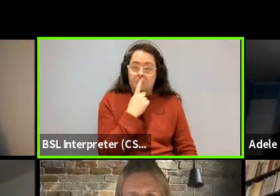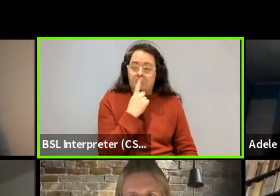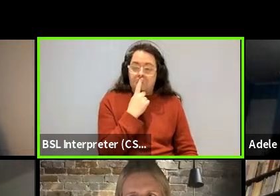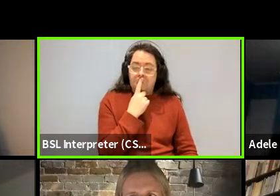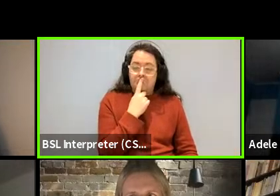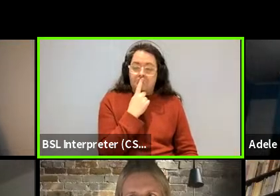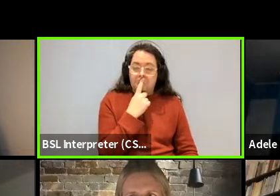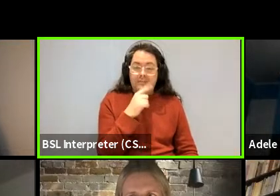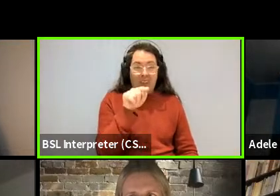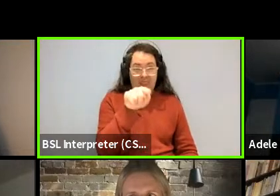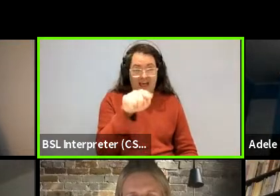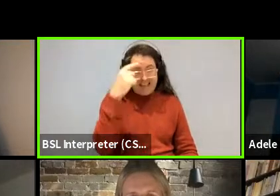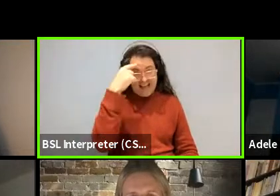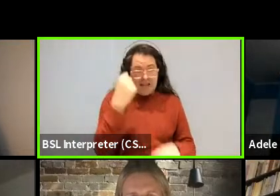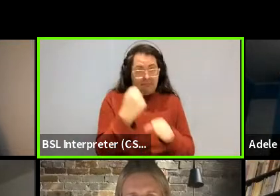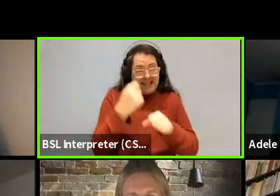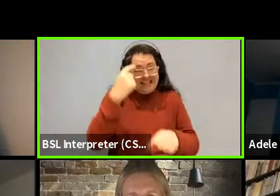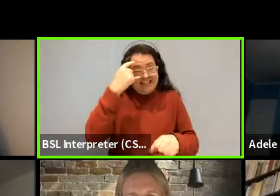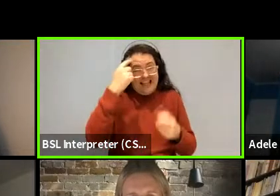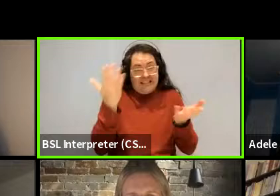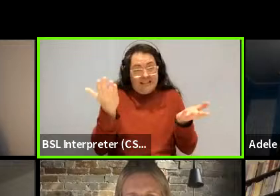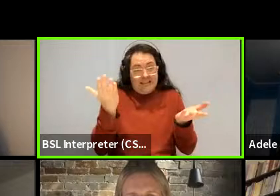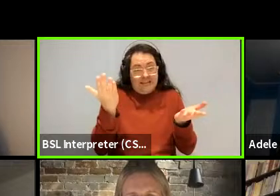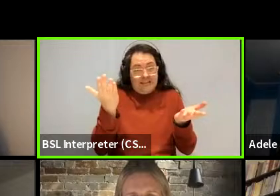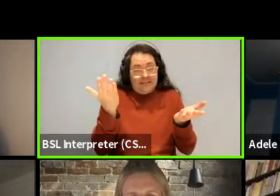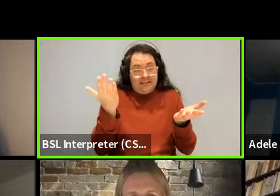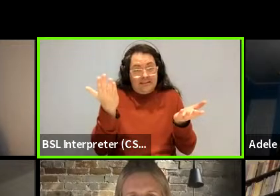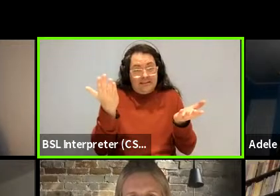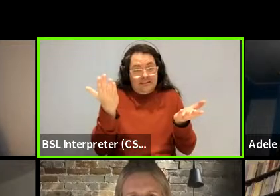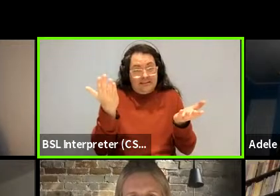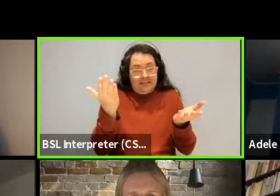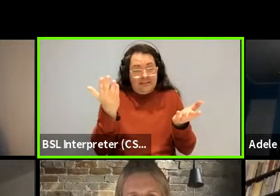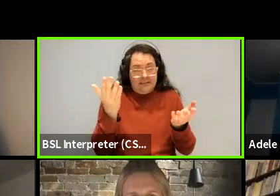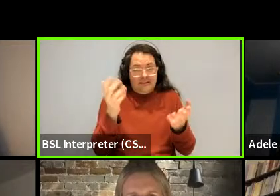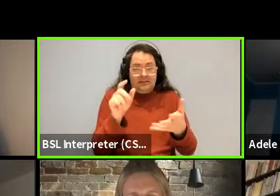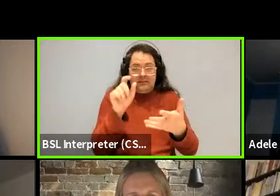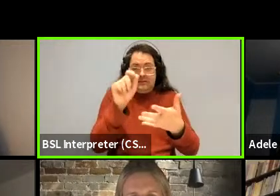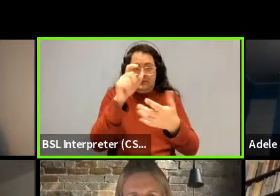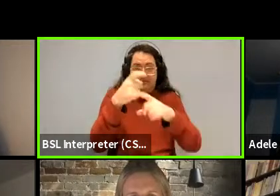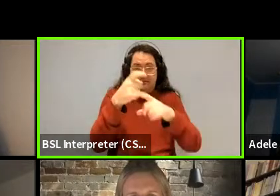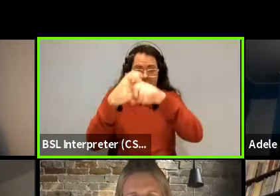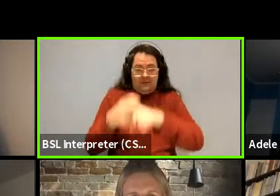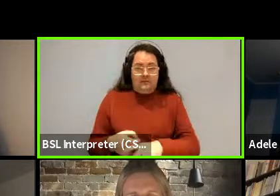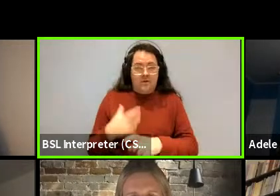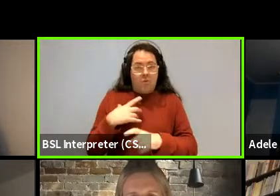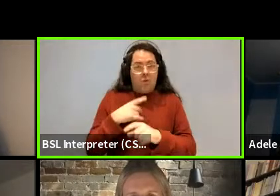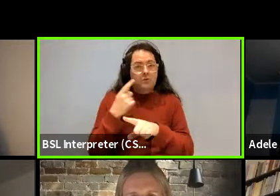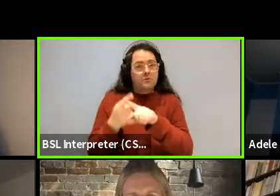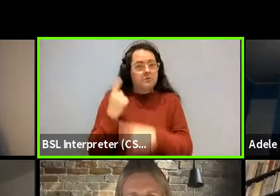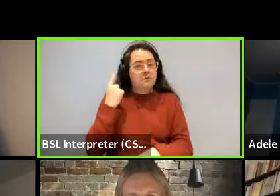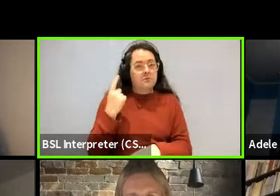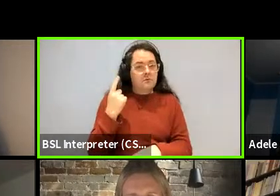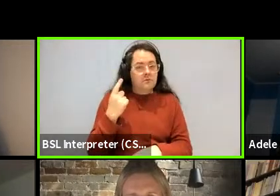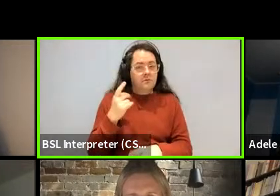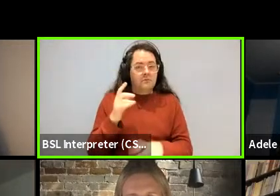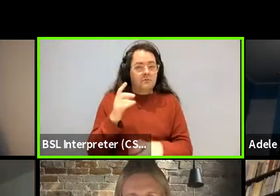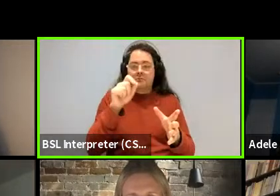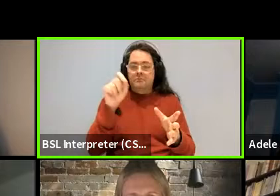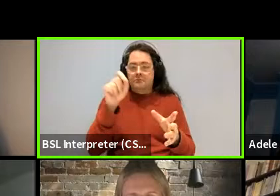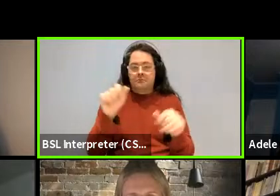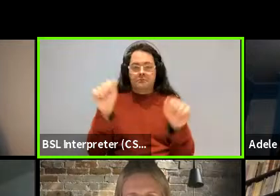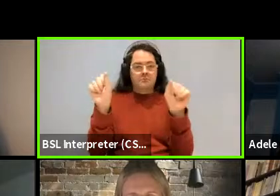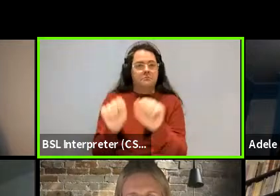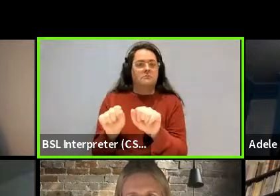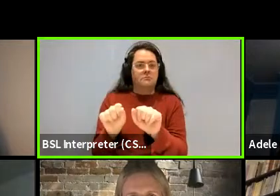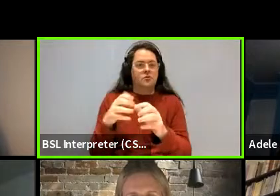certainly makes sense if you want to save effort in your writing and you want to write the things that are like the fewer strokes you can do, the